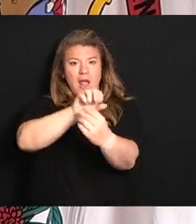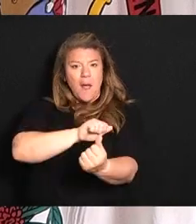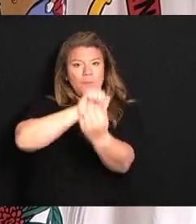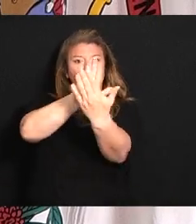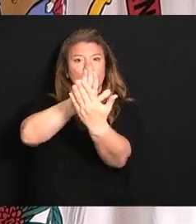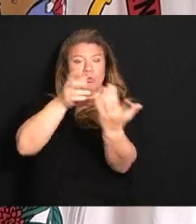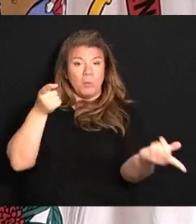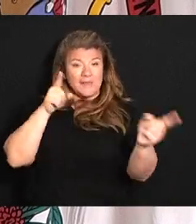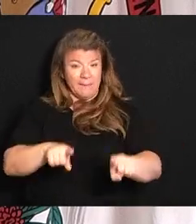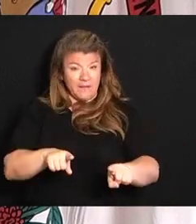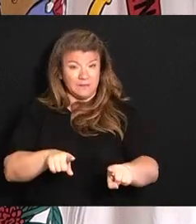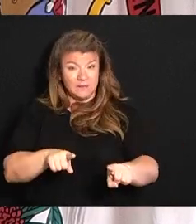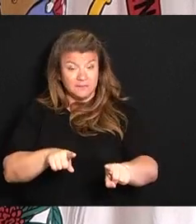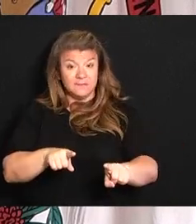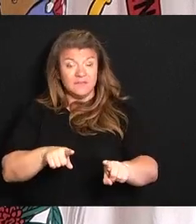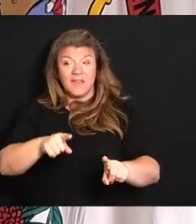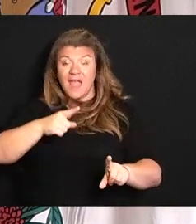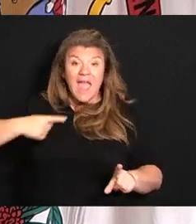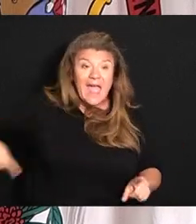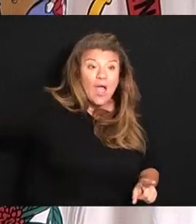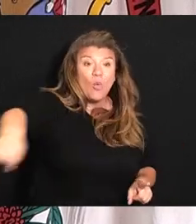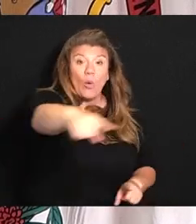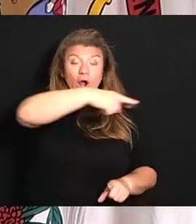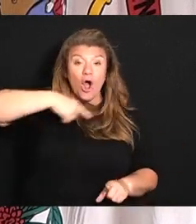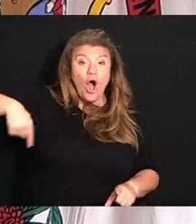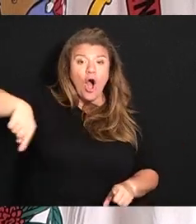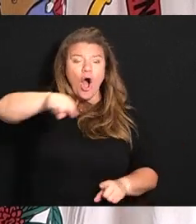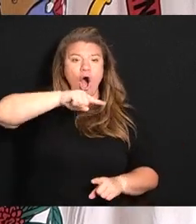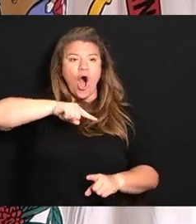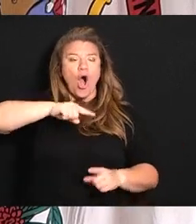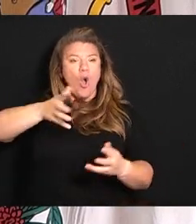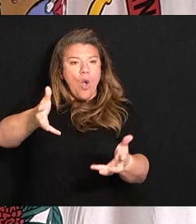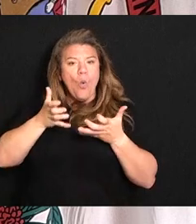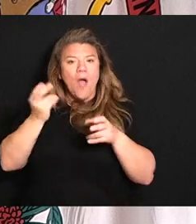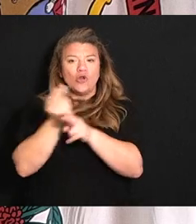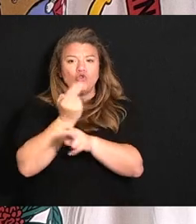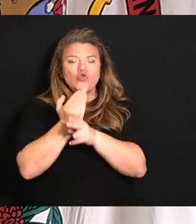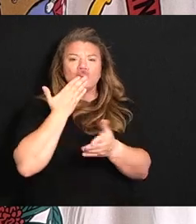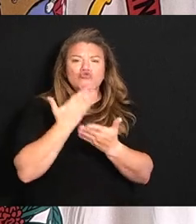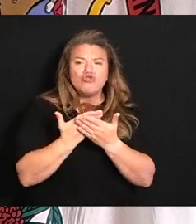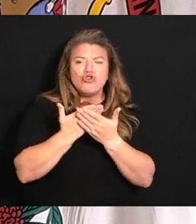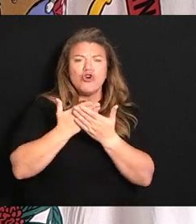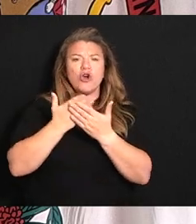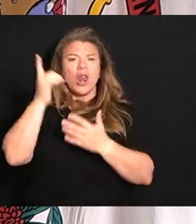and we're really willing to use good logic and good sense,